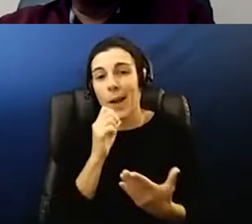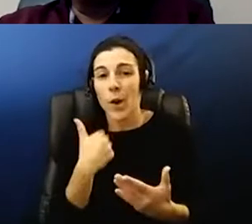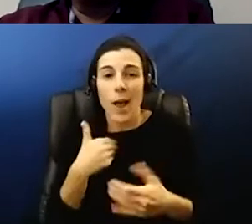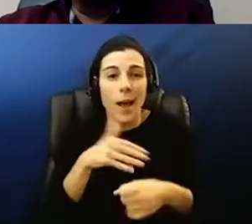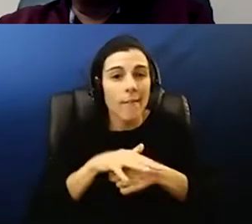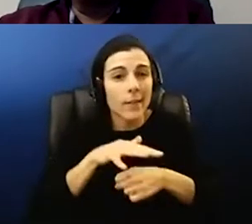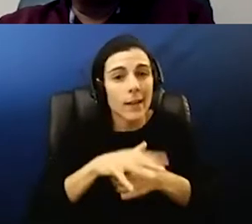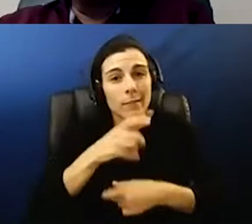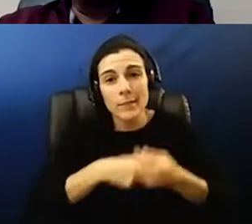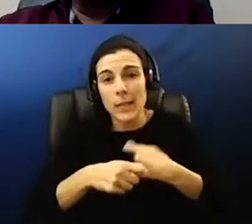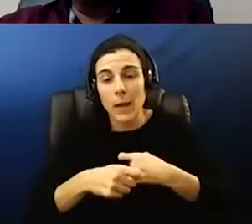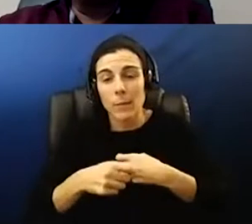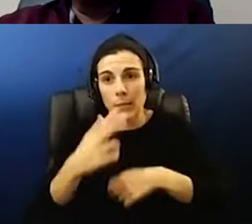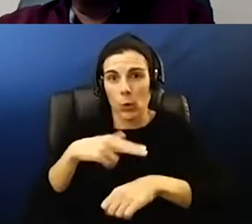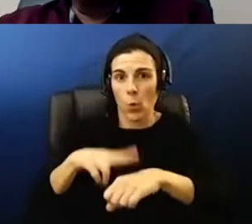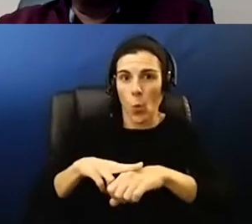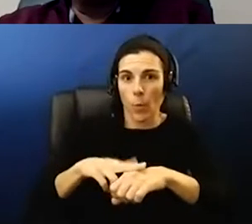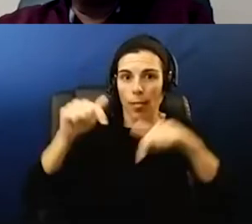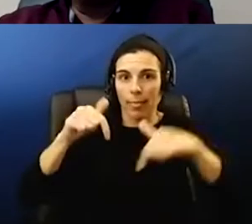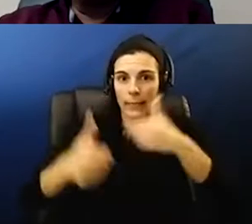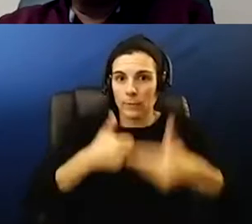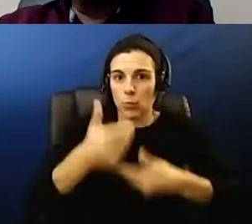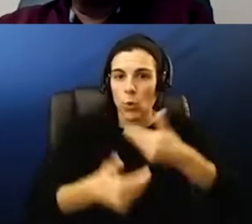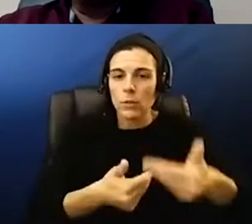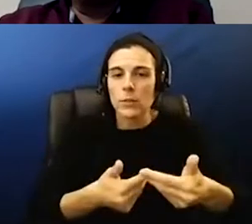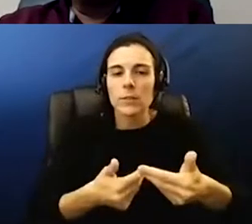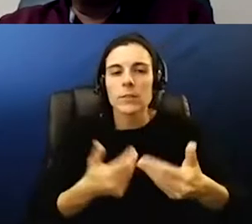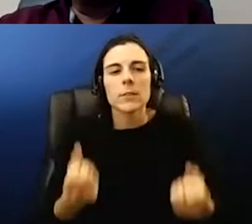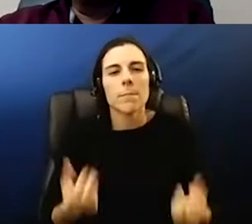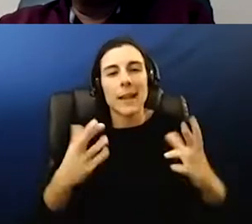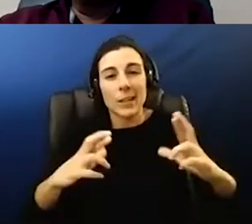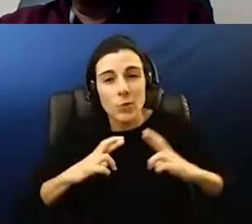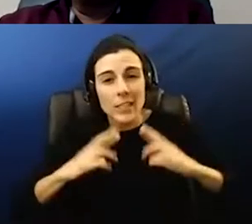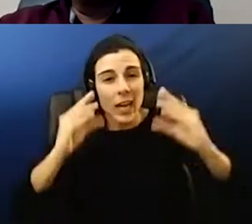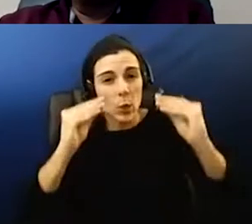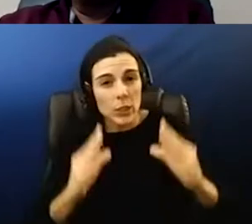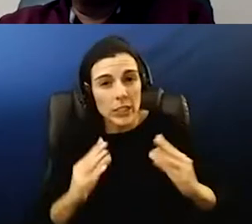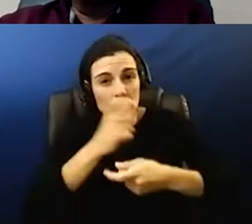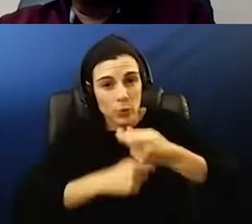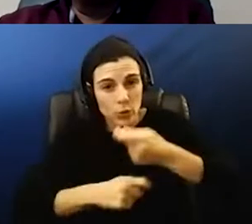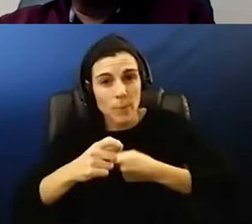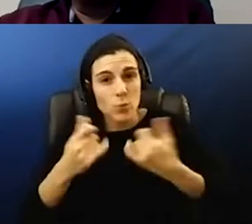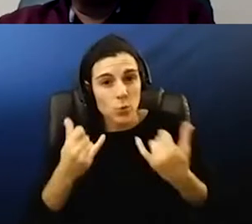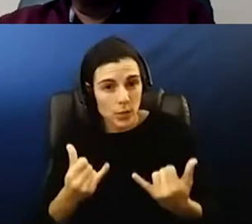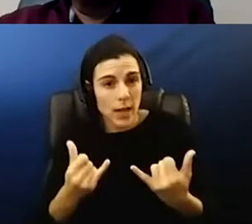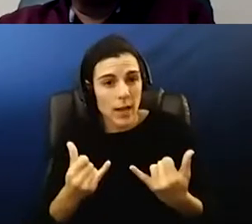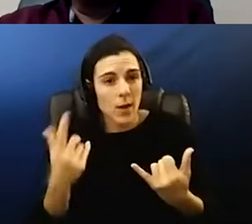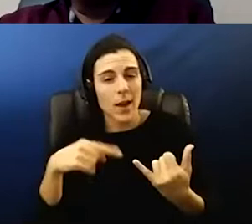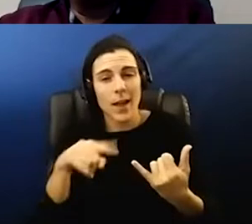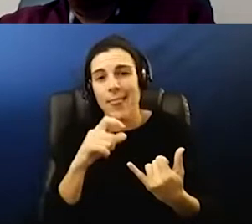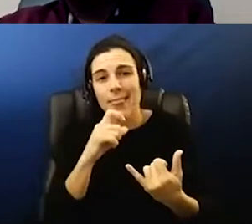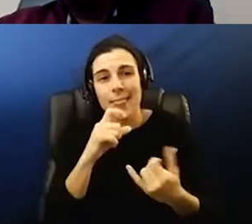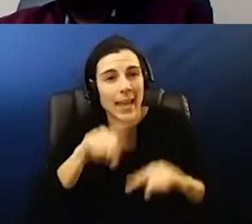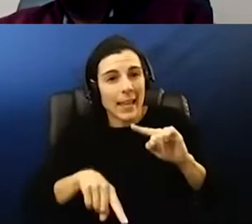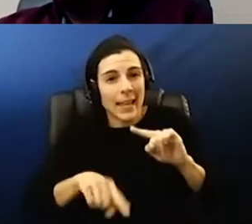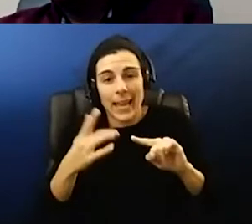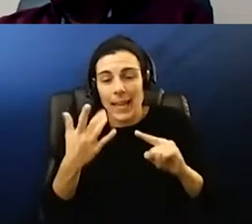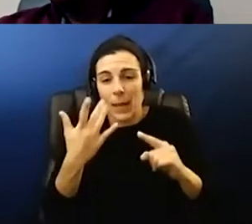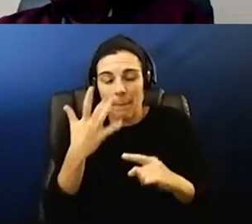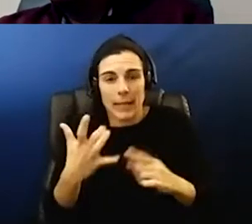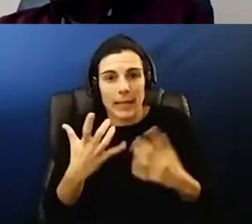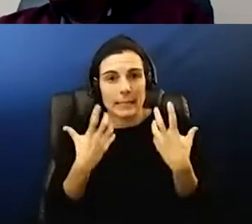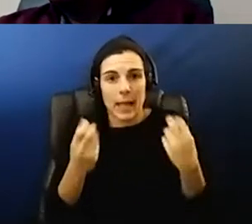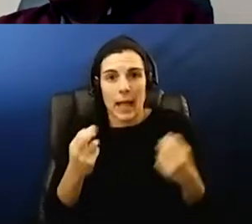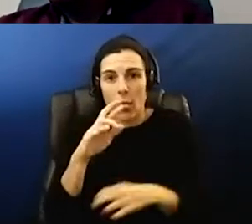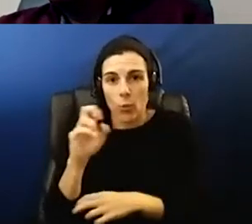subs as we would normally have in this process a lot of retired teachers are substitutes and they're not able to for health concerns or health risk